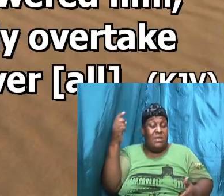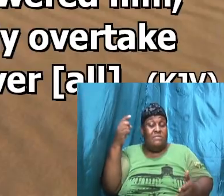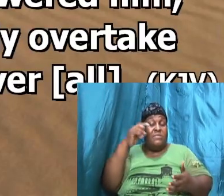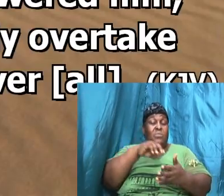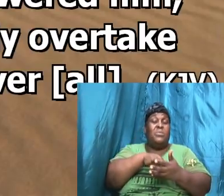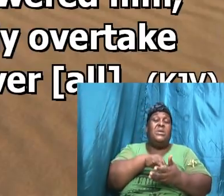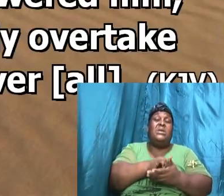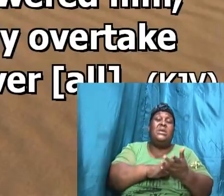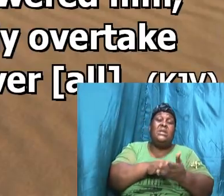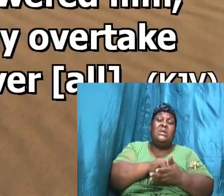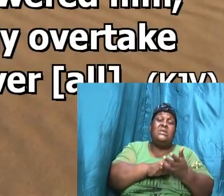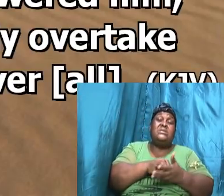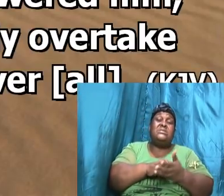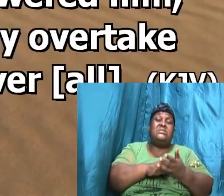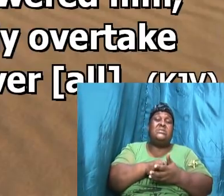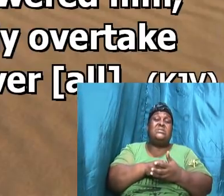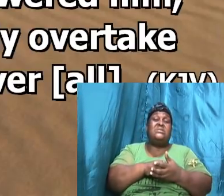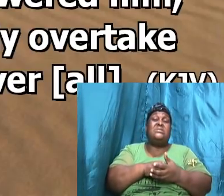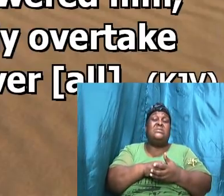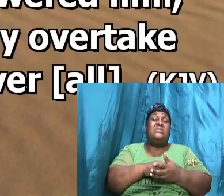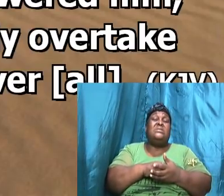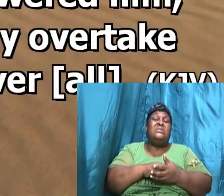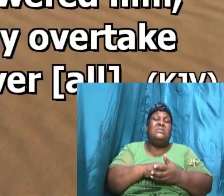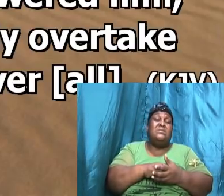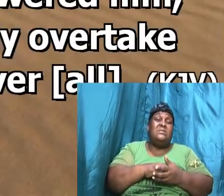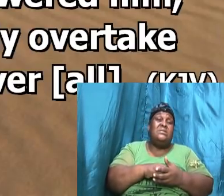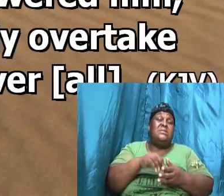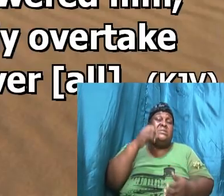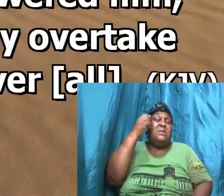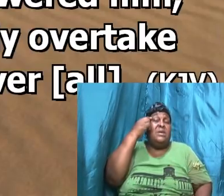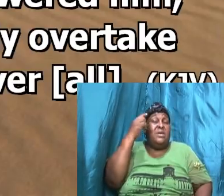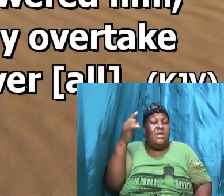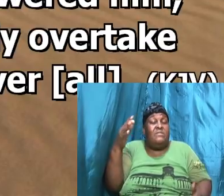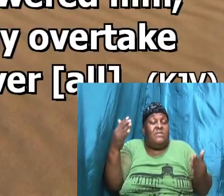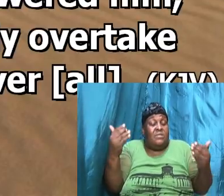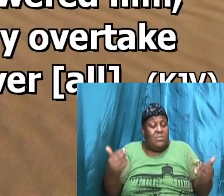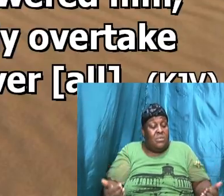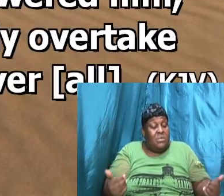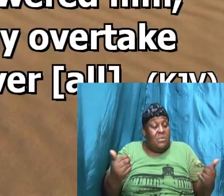in this overwhelming situation David now